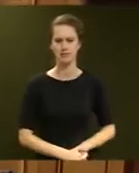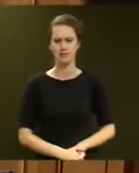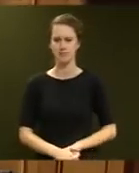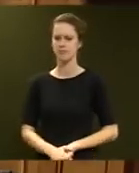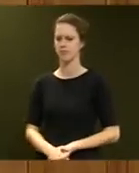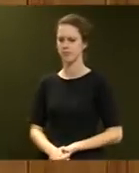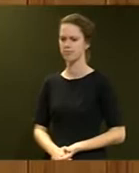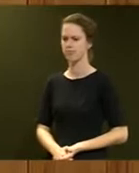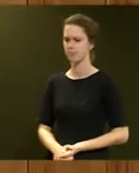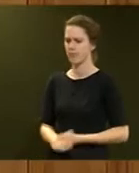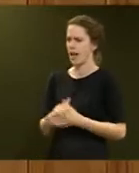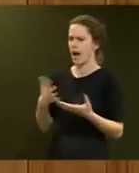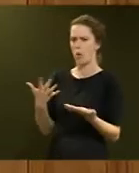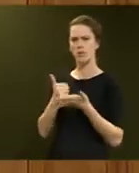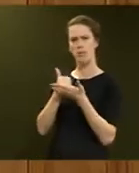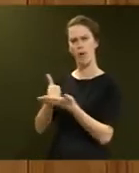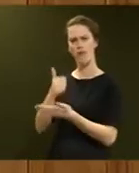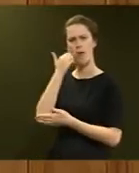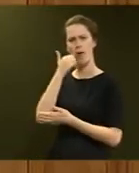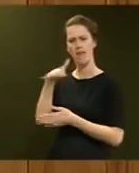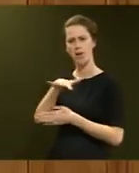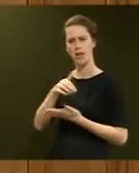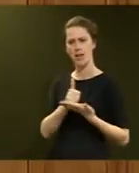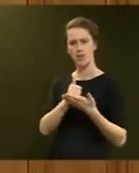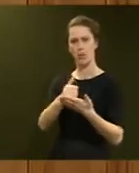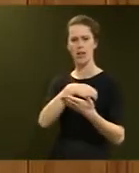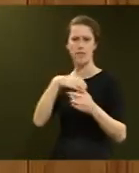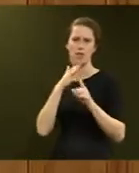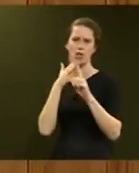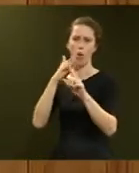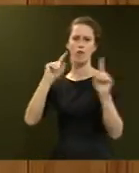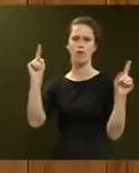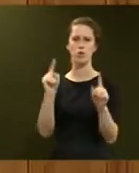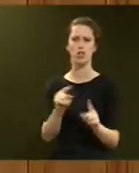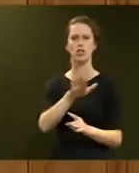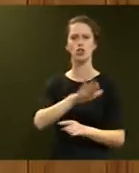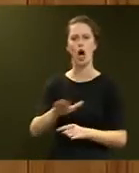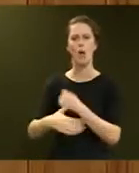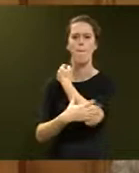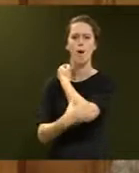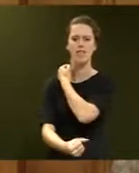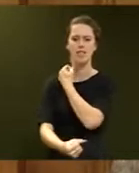How will support for Māori families support the Government's goal of reducing child poverty?